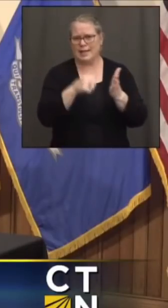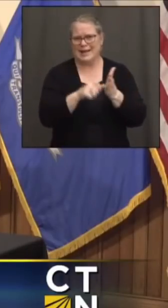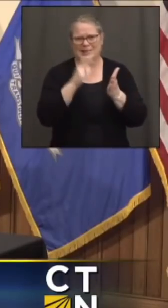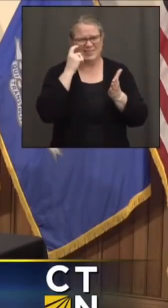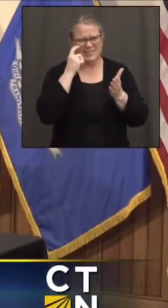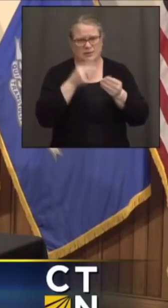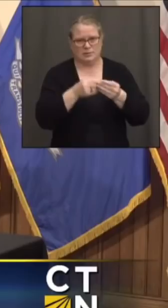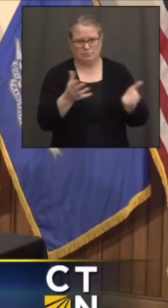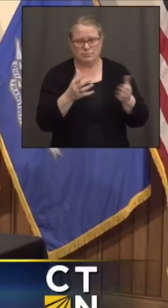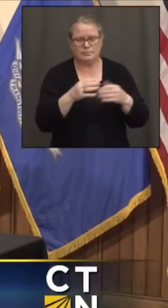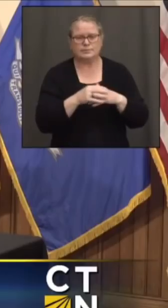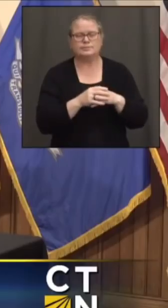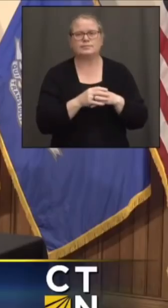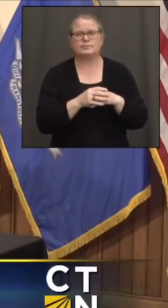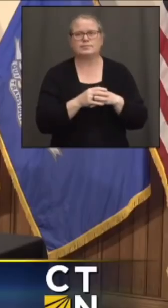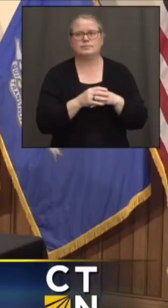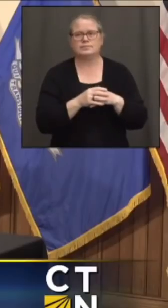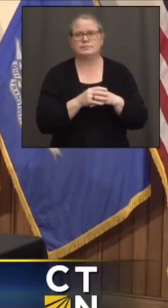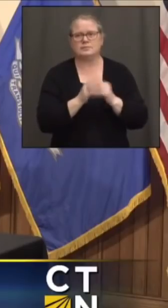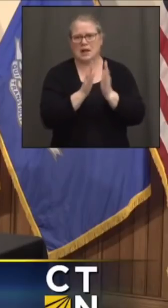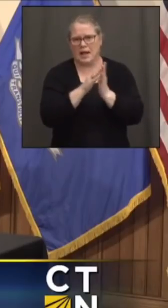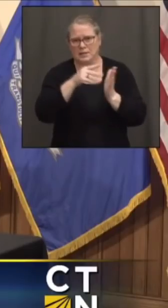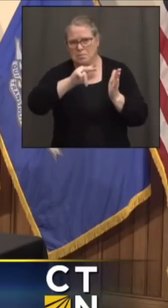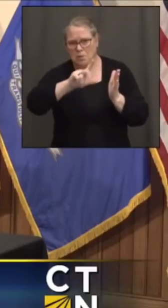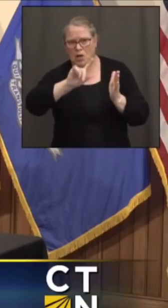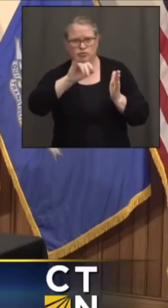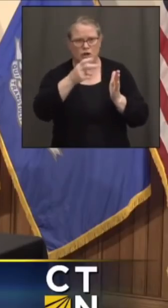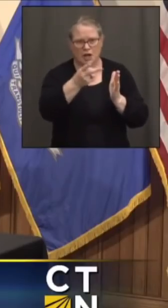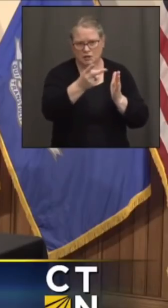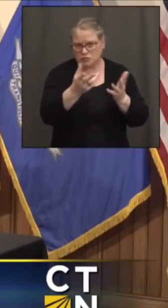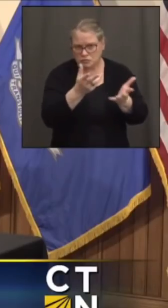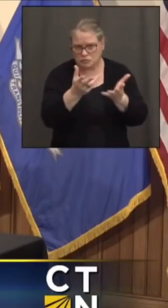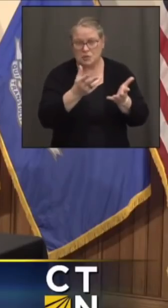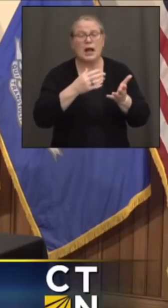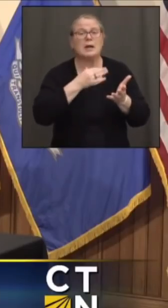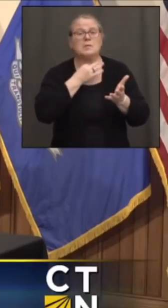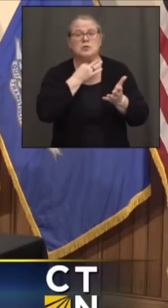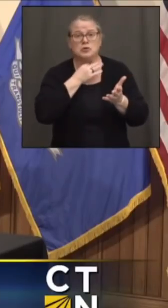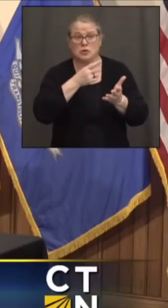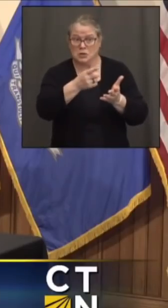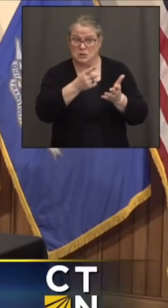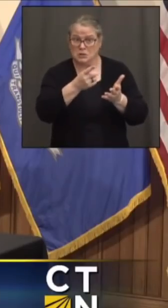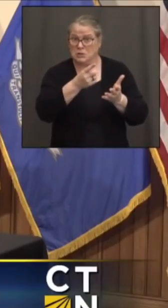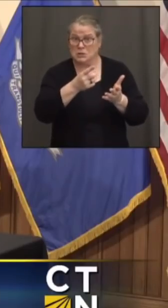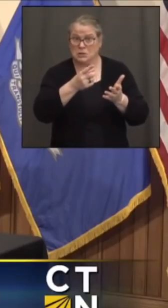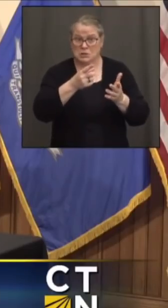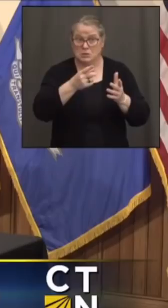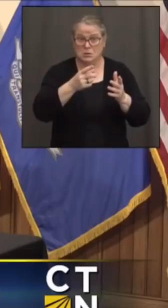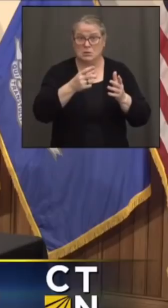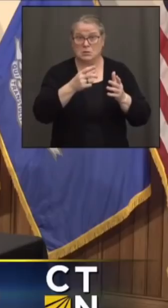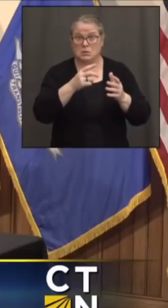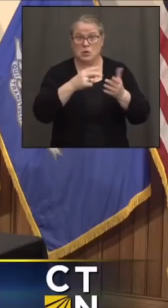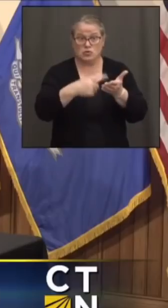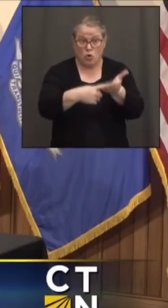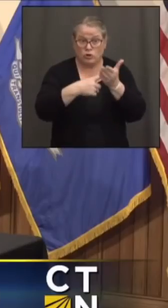Paul and Josh too. Have you gotten any indication that both sides are agreeable to this? Go